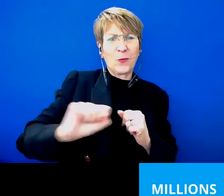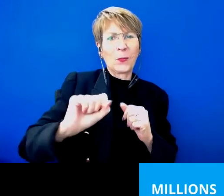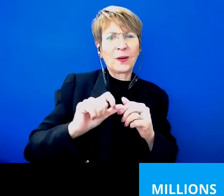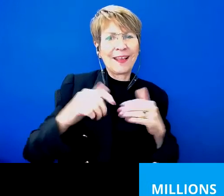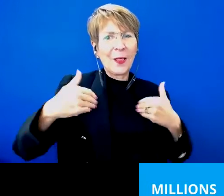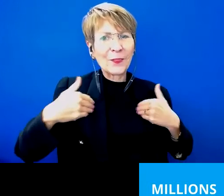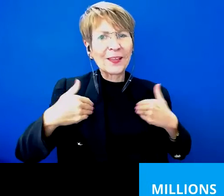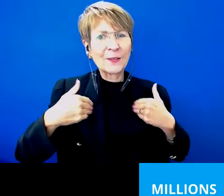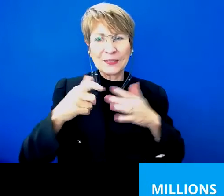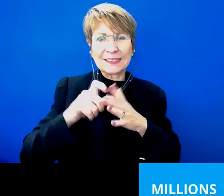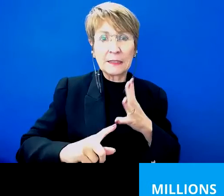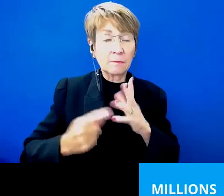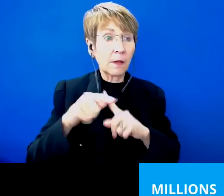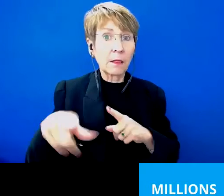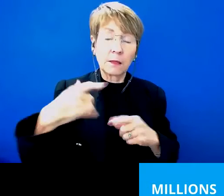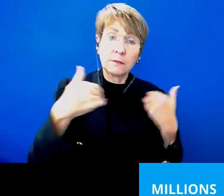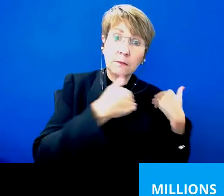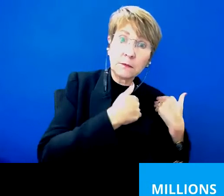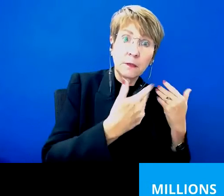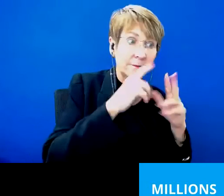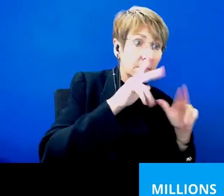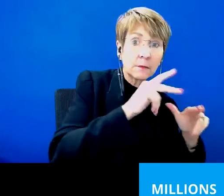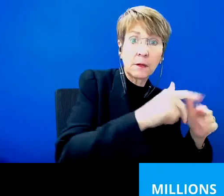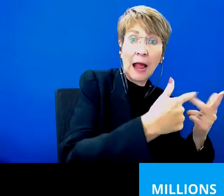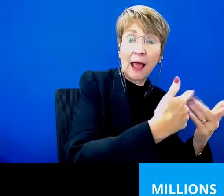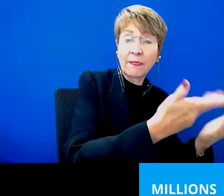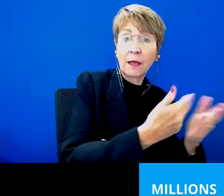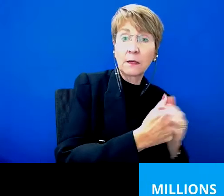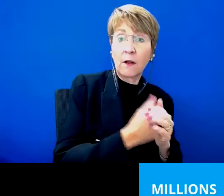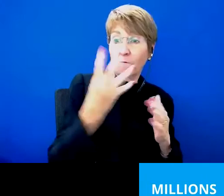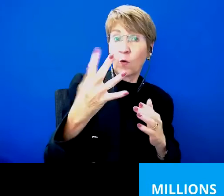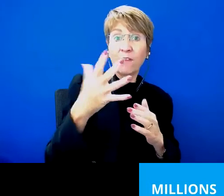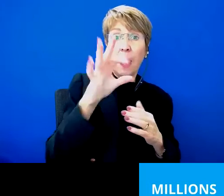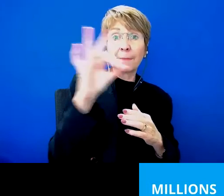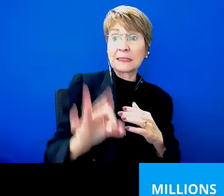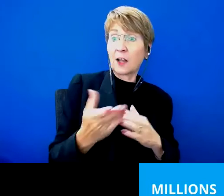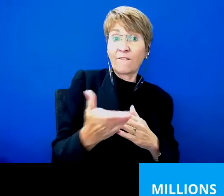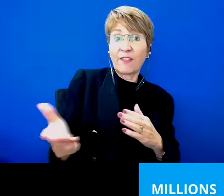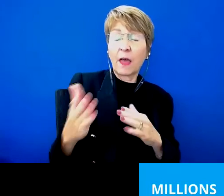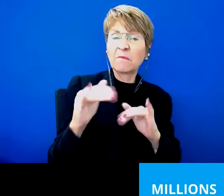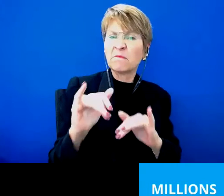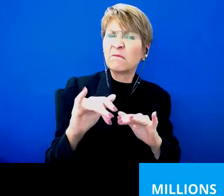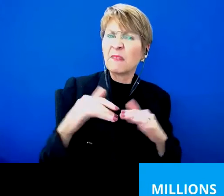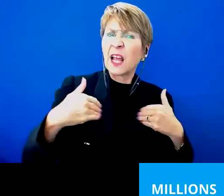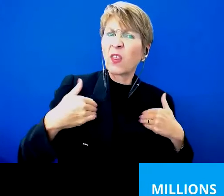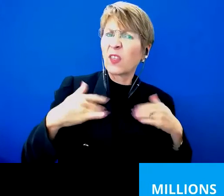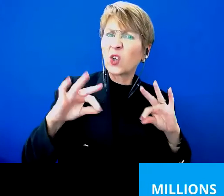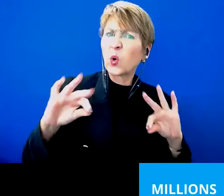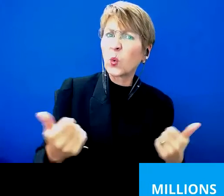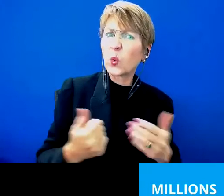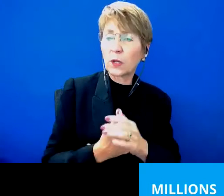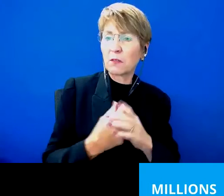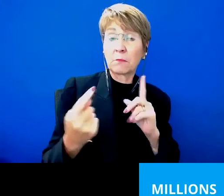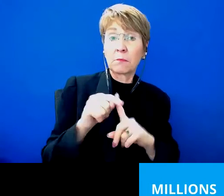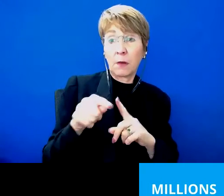whilst they're caring for others. 45% of carers experience poor health and 46% have one or more